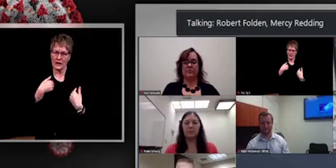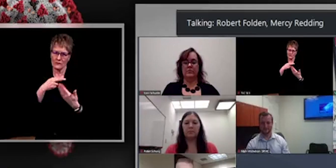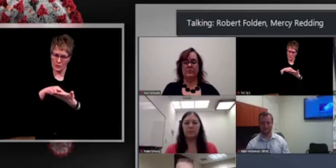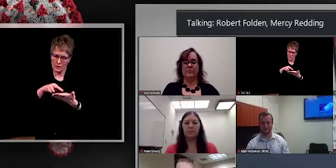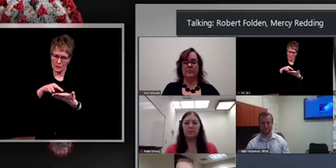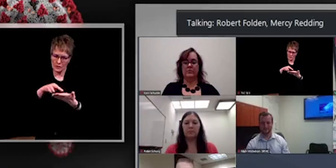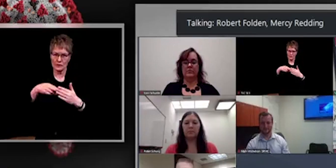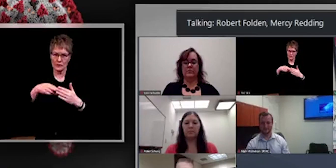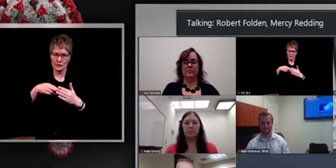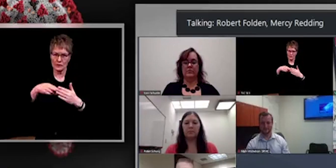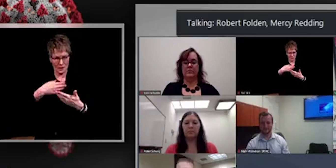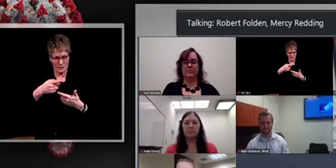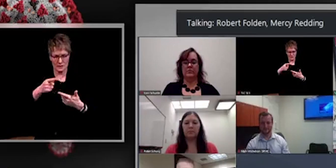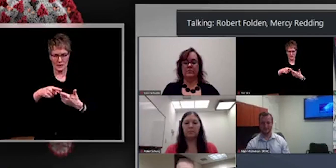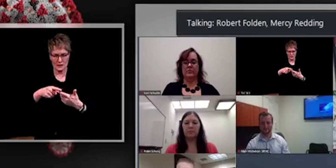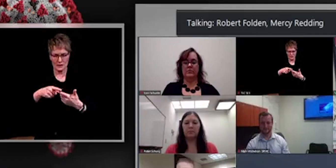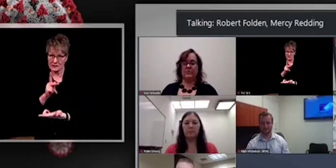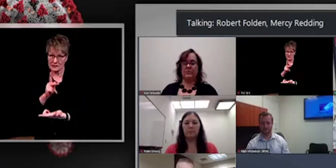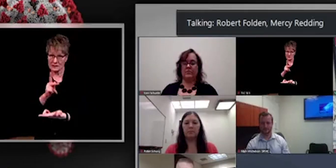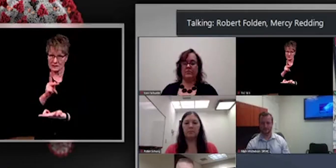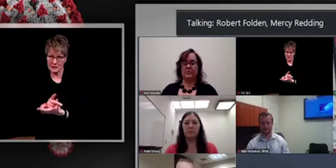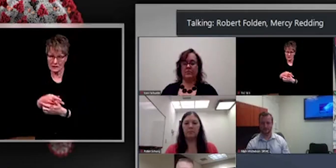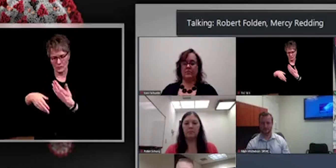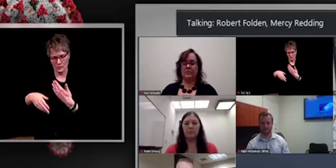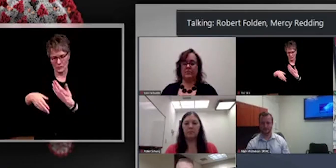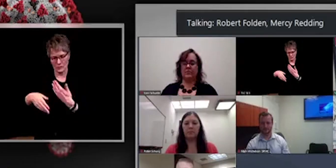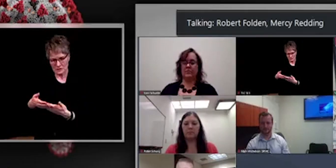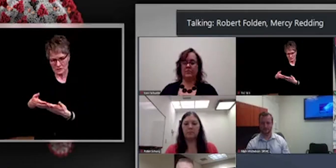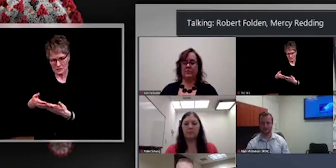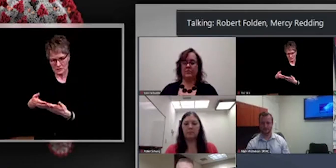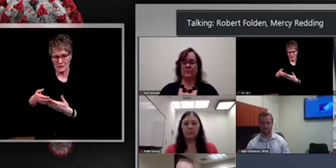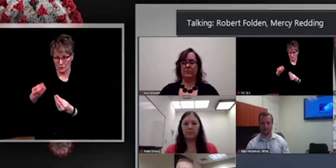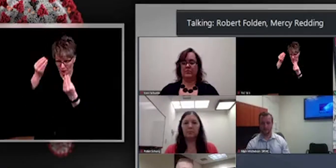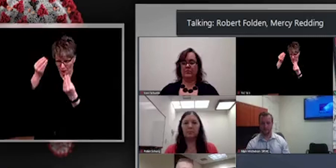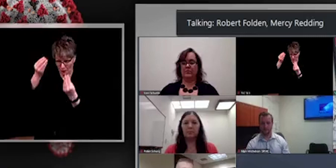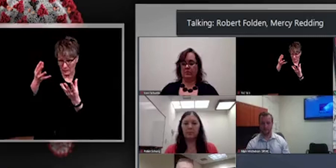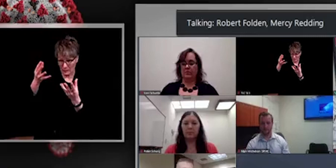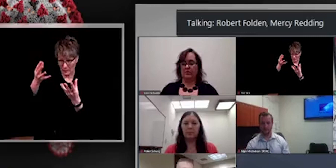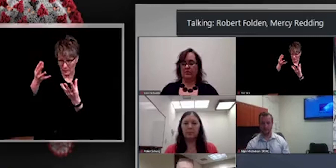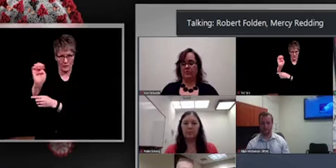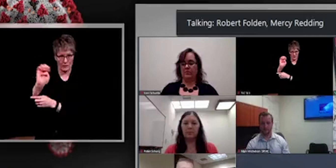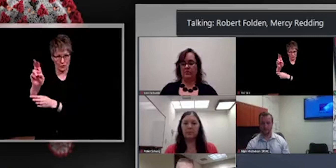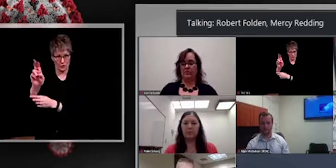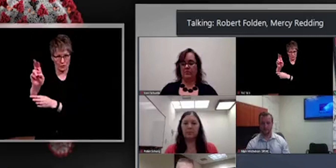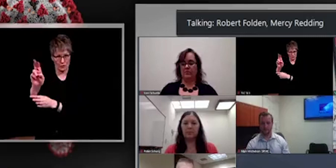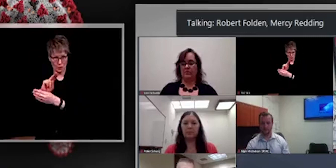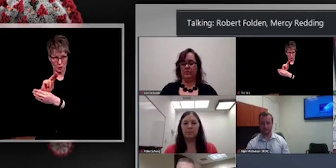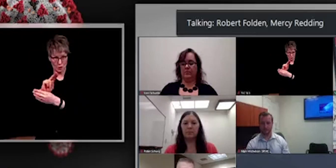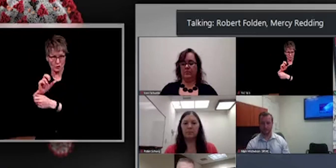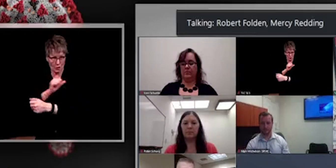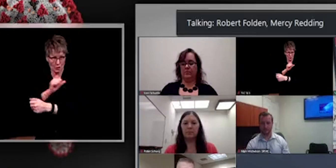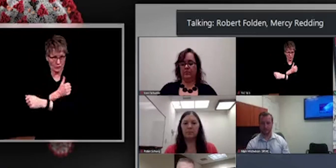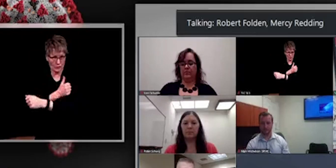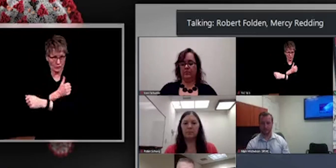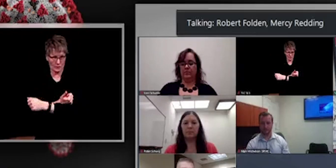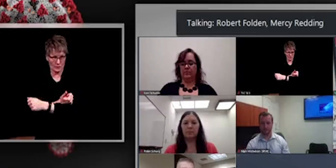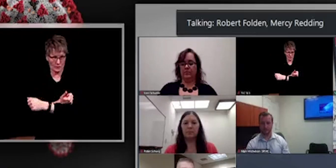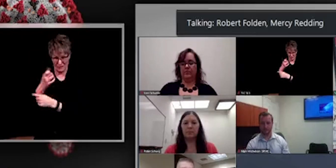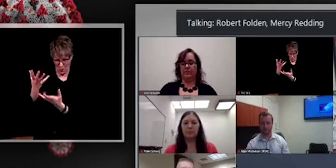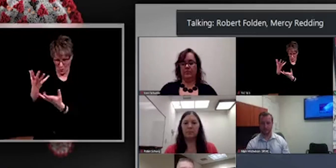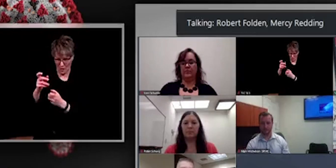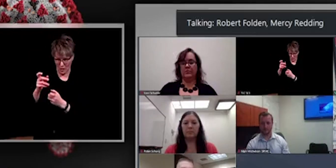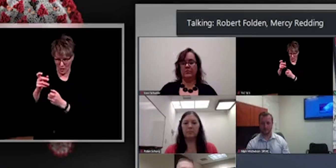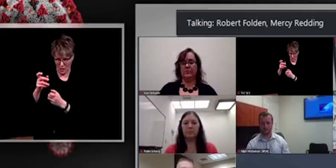We provide information on the emergency use authorization itself as well, because we want people to be fully